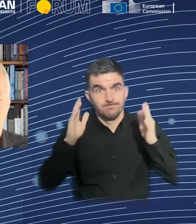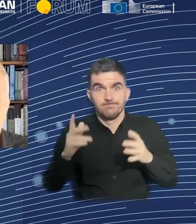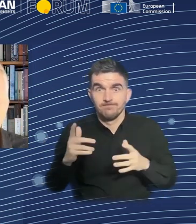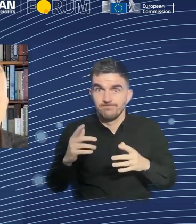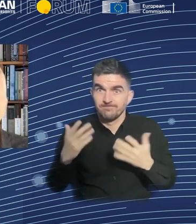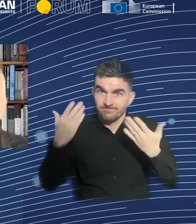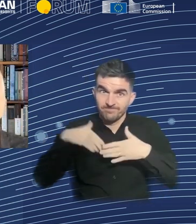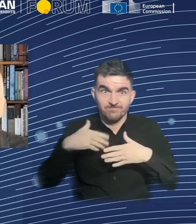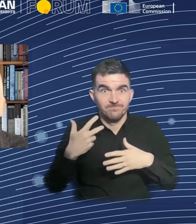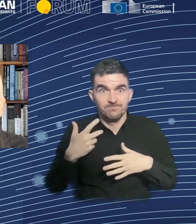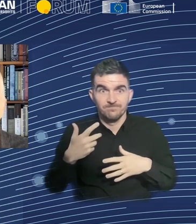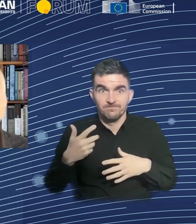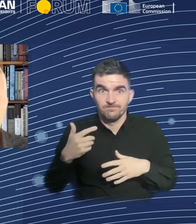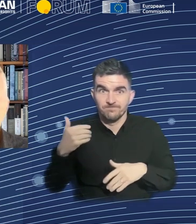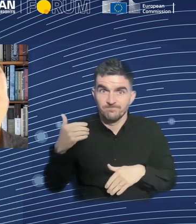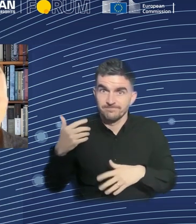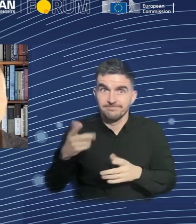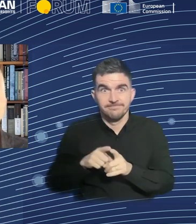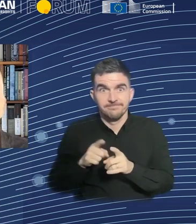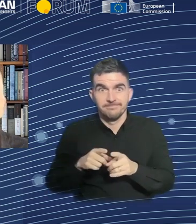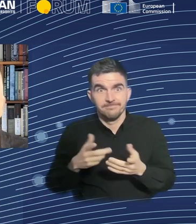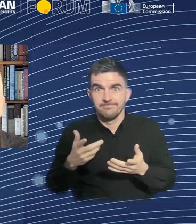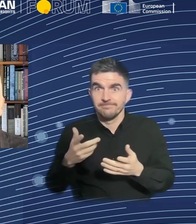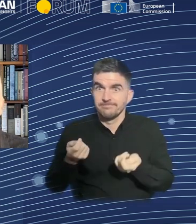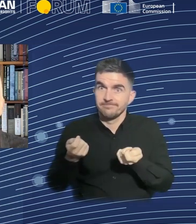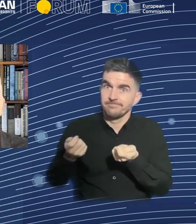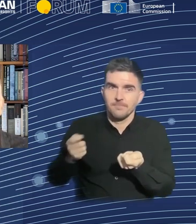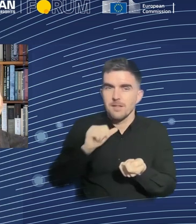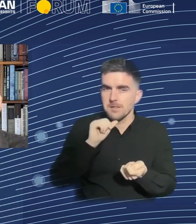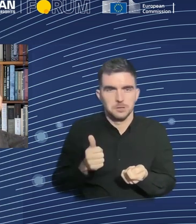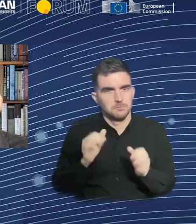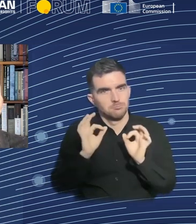Nick Hanover, who's a venture capitalist, he was an early investor in Amazon,